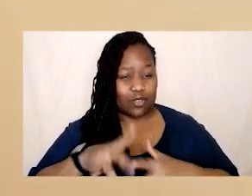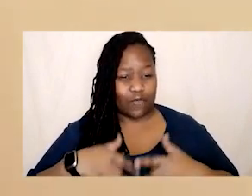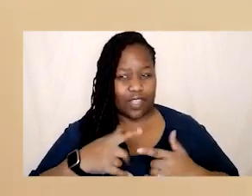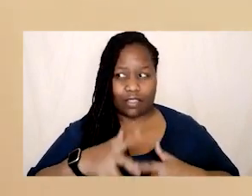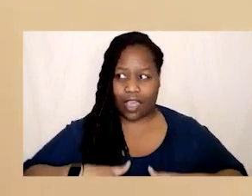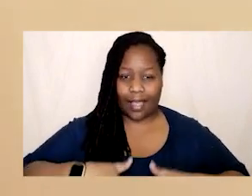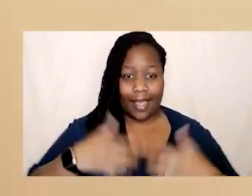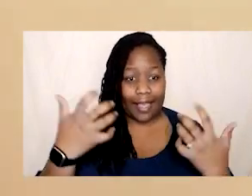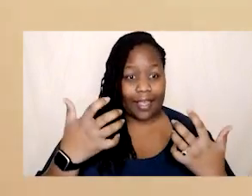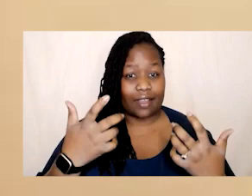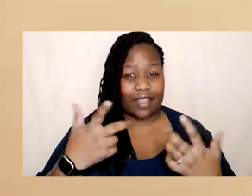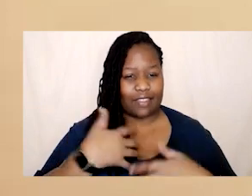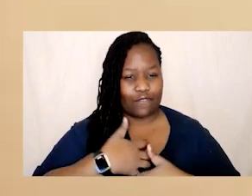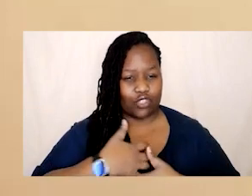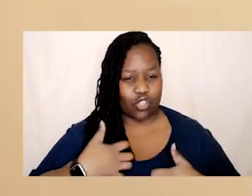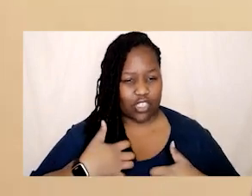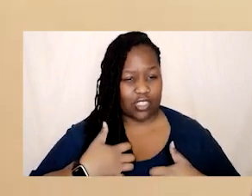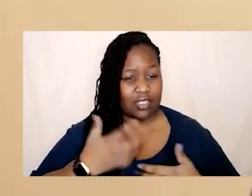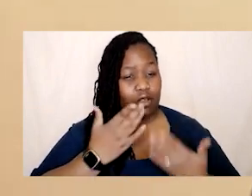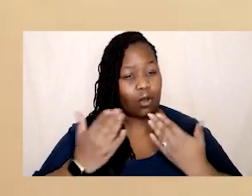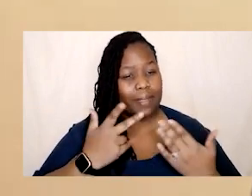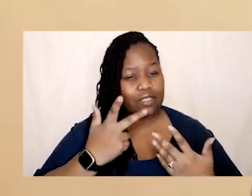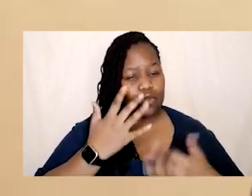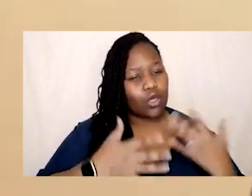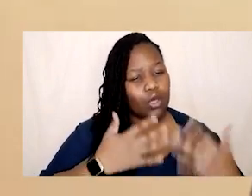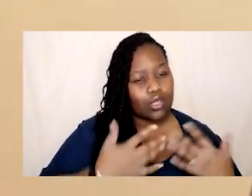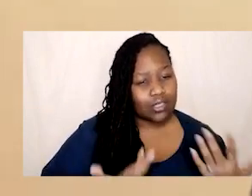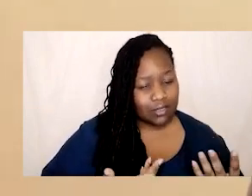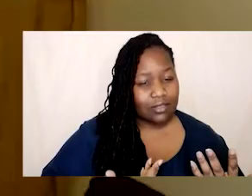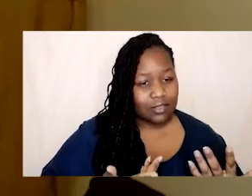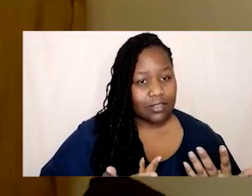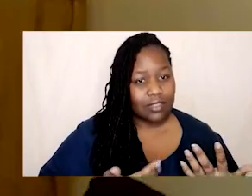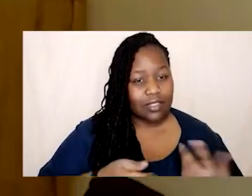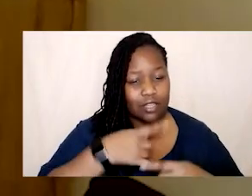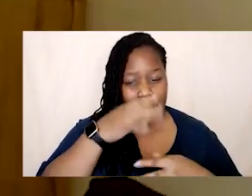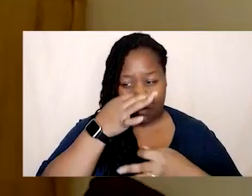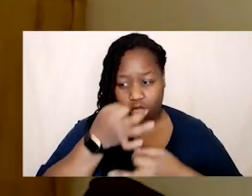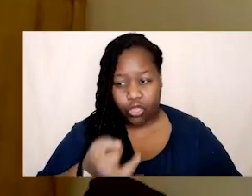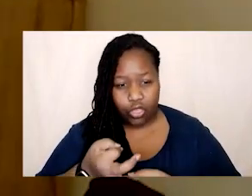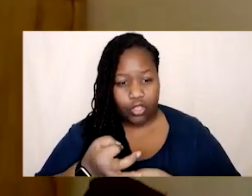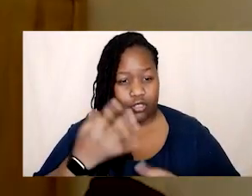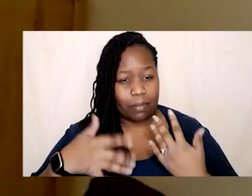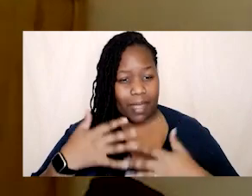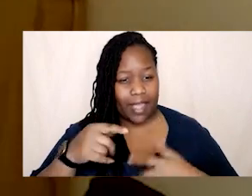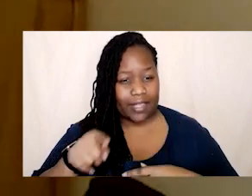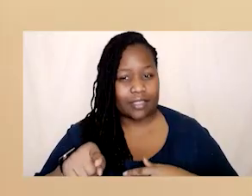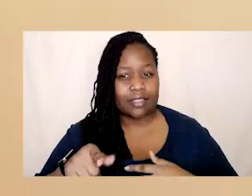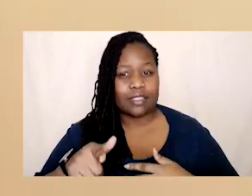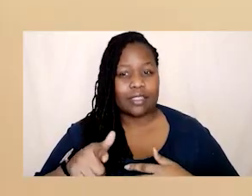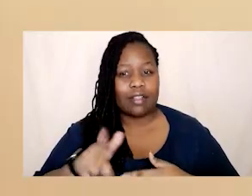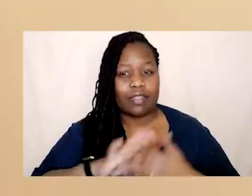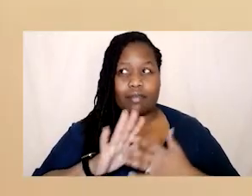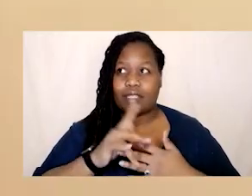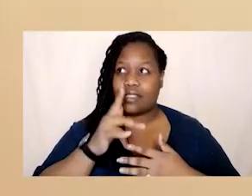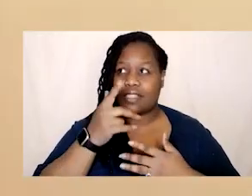what is going on there than to feel the hurt to feel oh actually ouch like that's why you're going back to your curiosity value is so